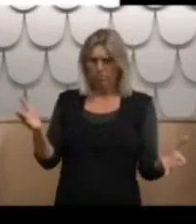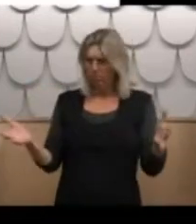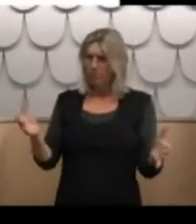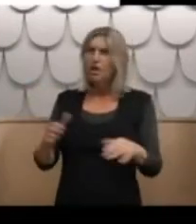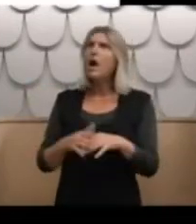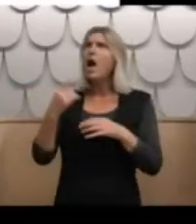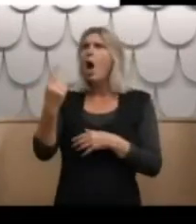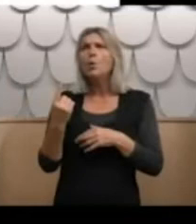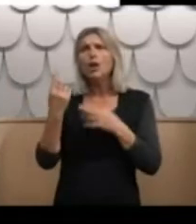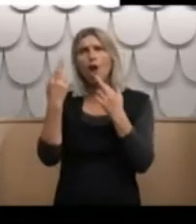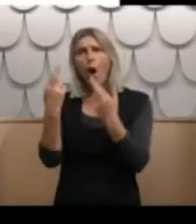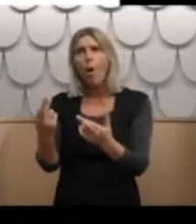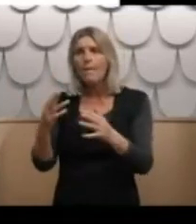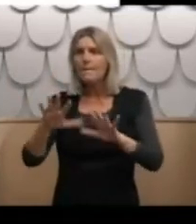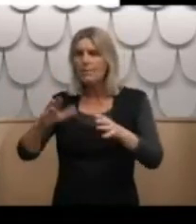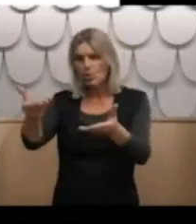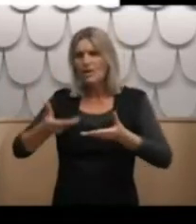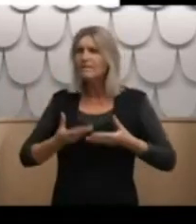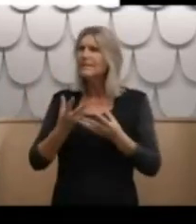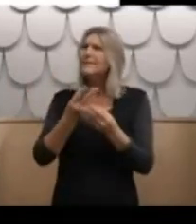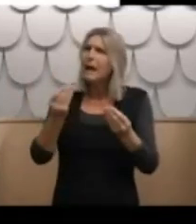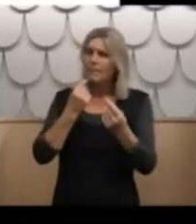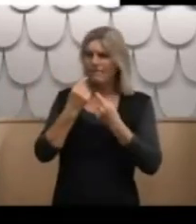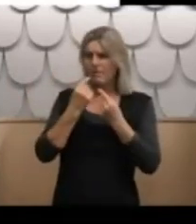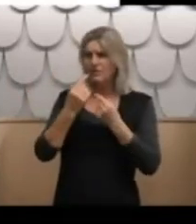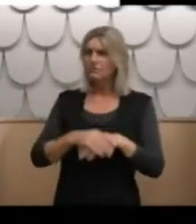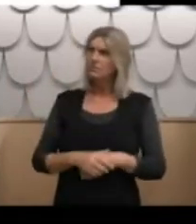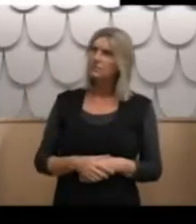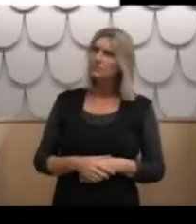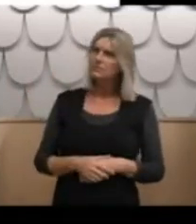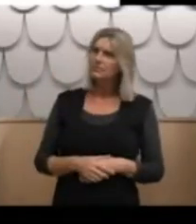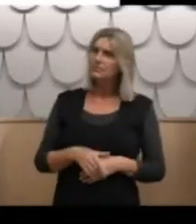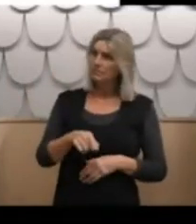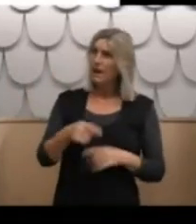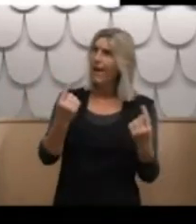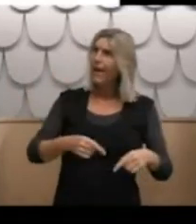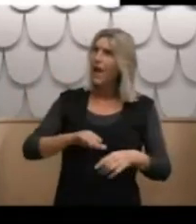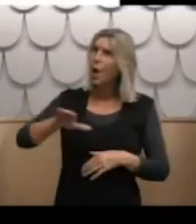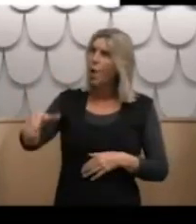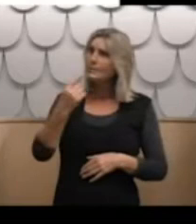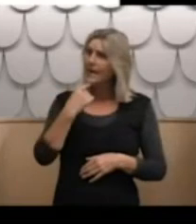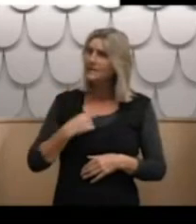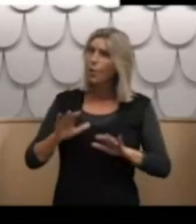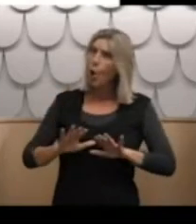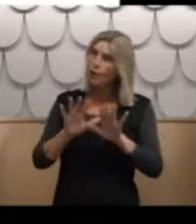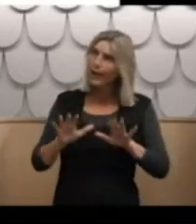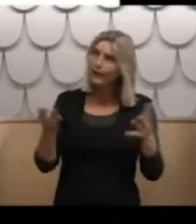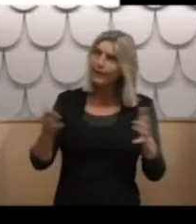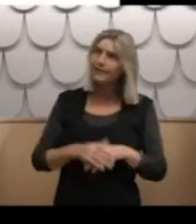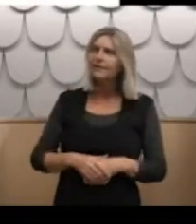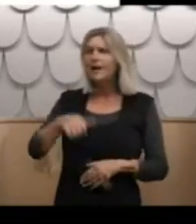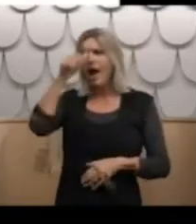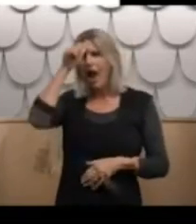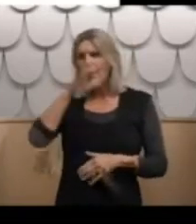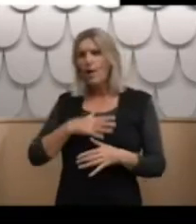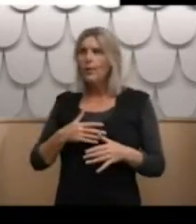only hope you may be able to give us some information and tell us if he would be allowed home for a holiday. I know he's a